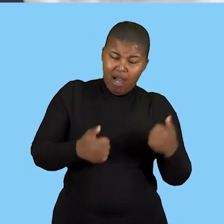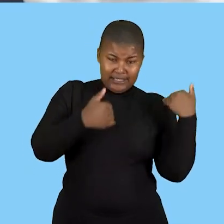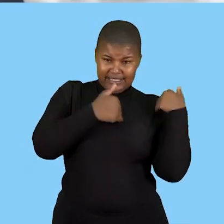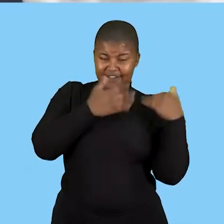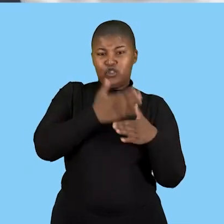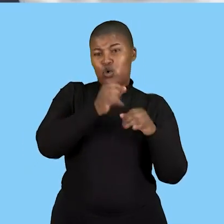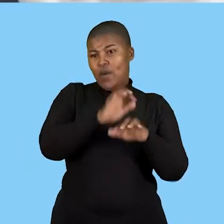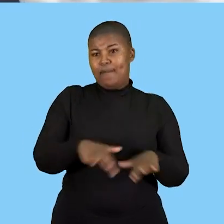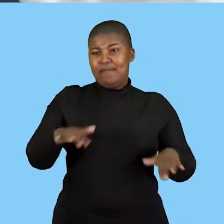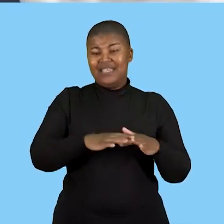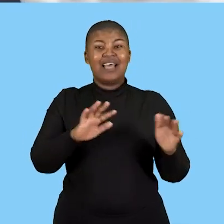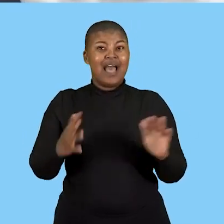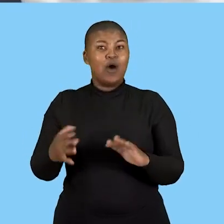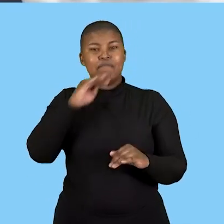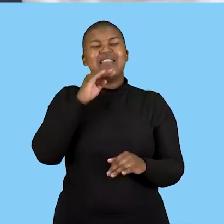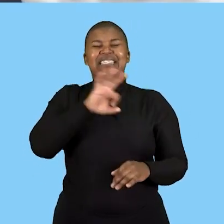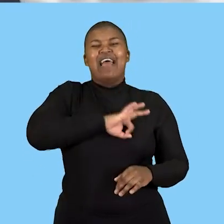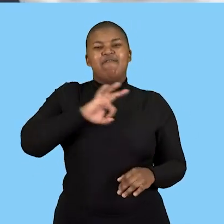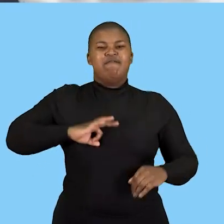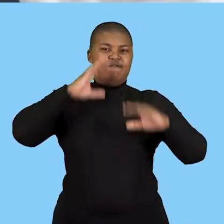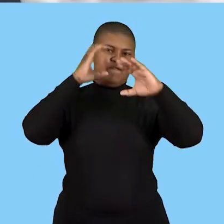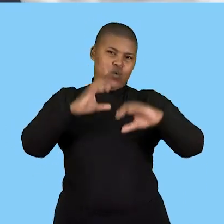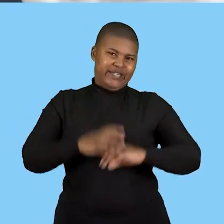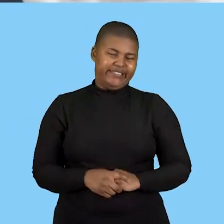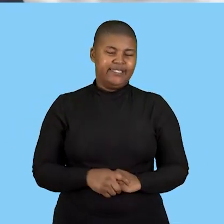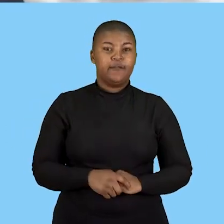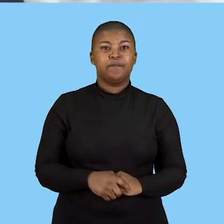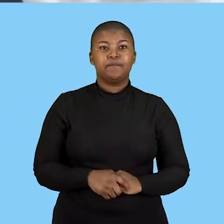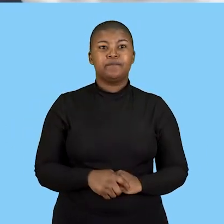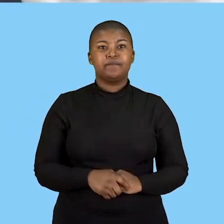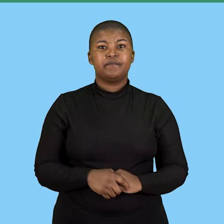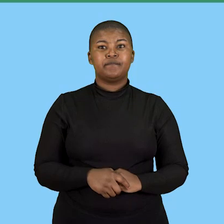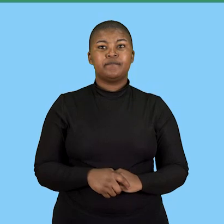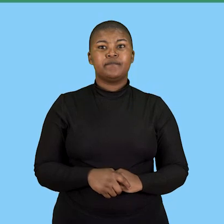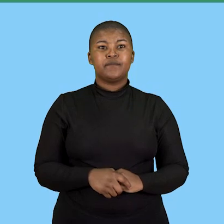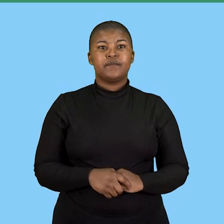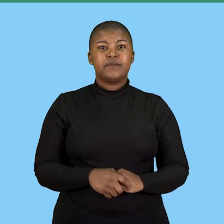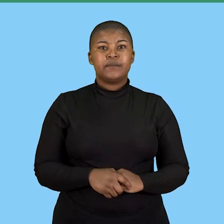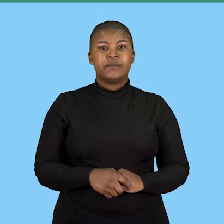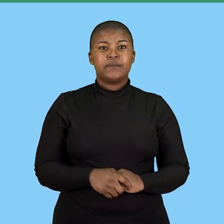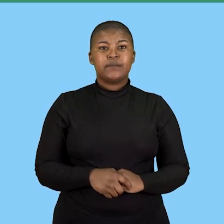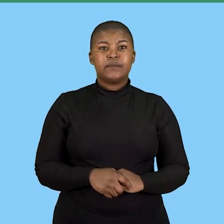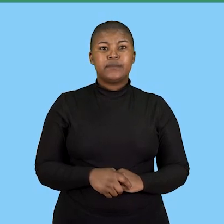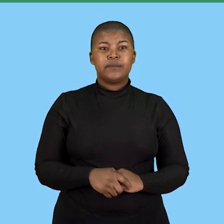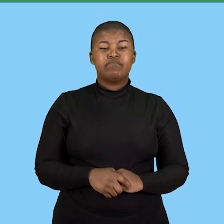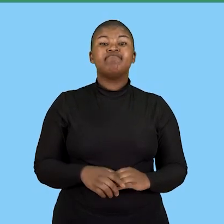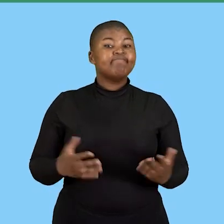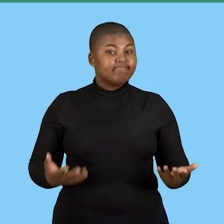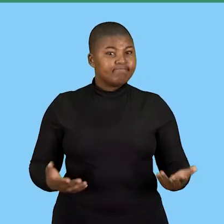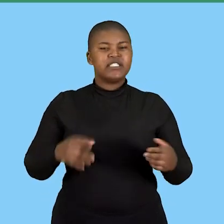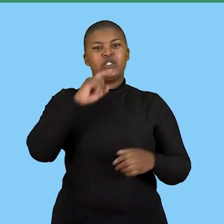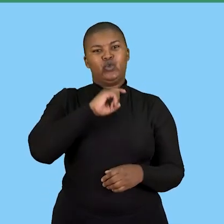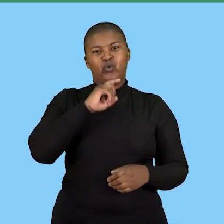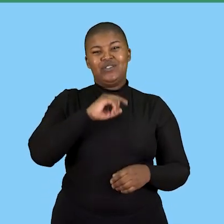and safety in the workplace so here we are talking about workers so the responsibility of the employee in promoting human health and safety in the workplace